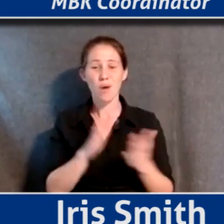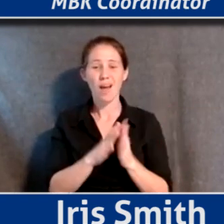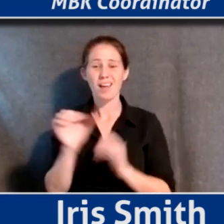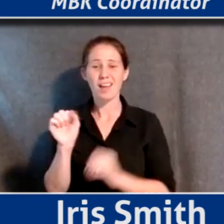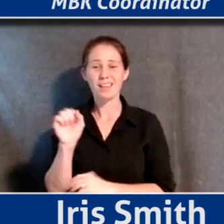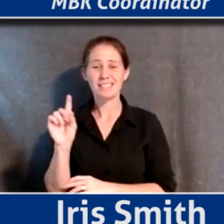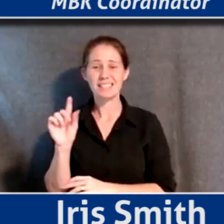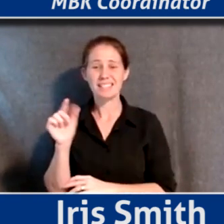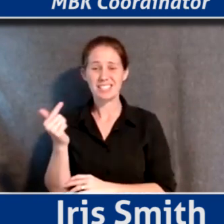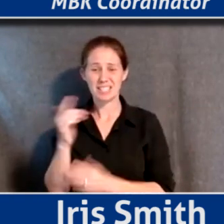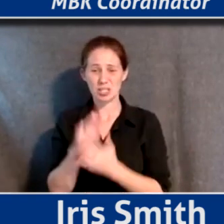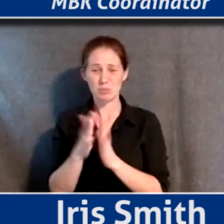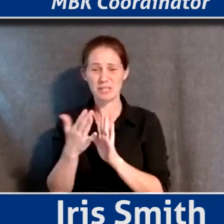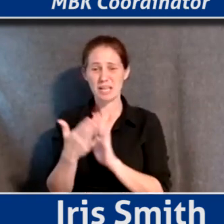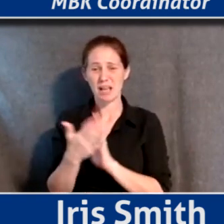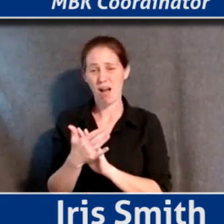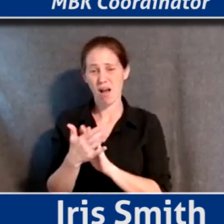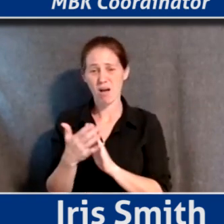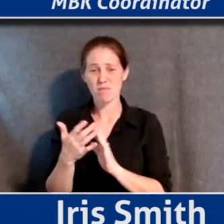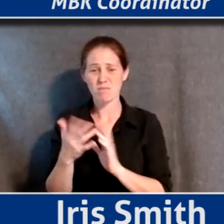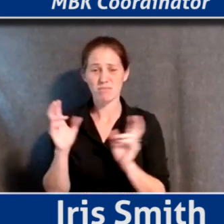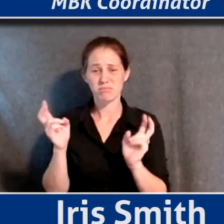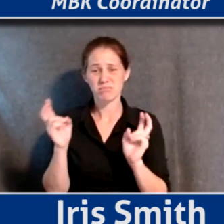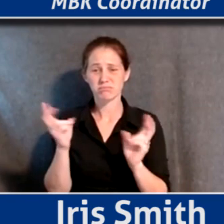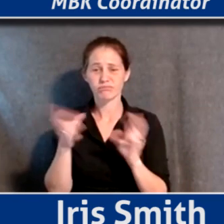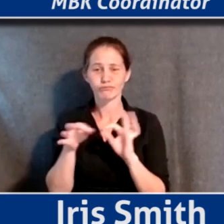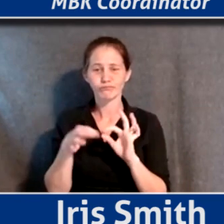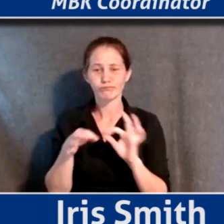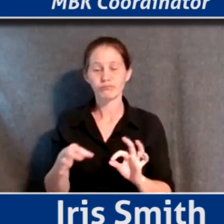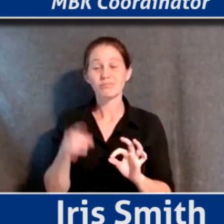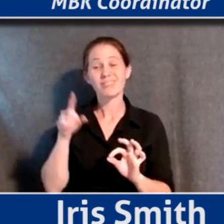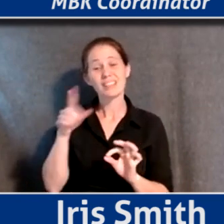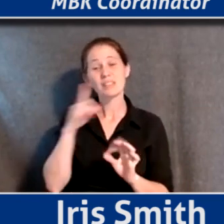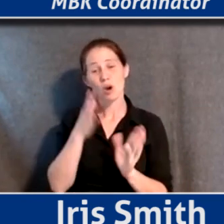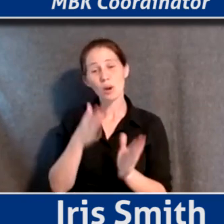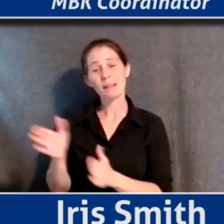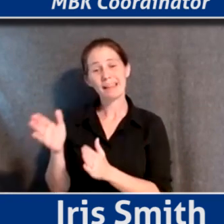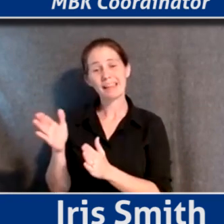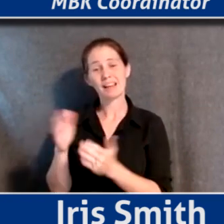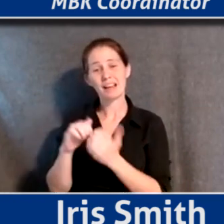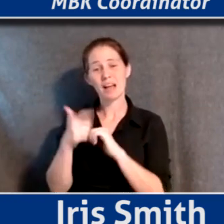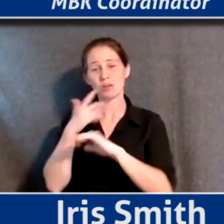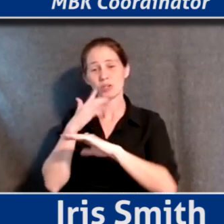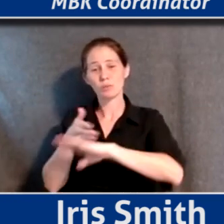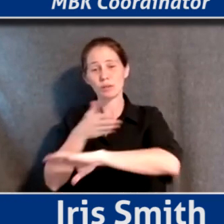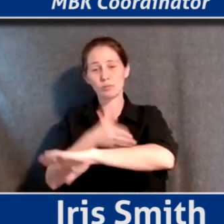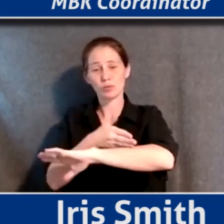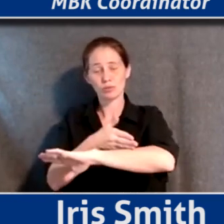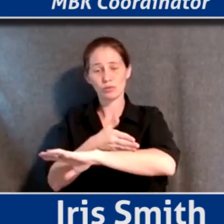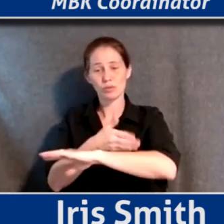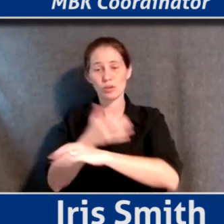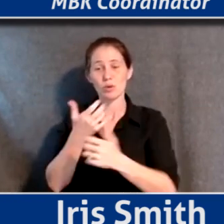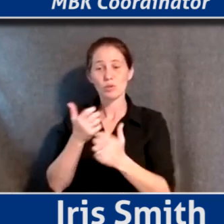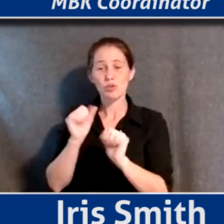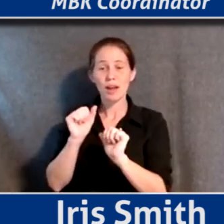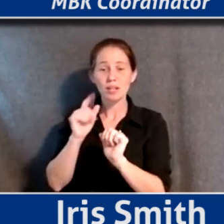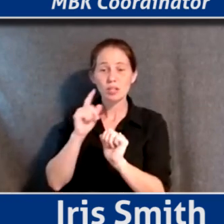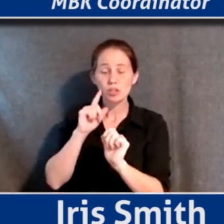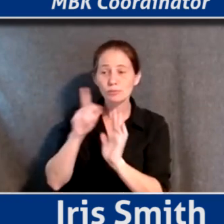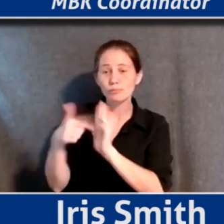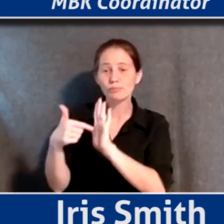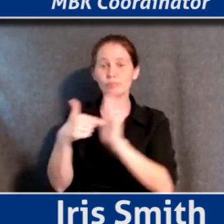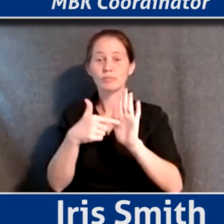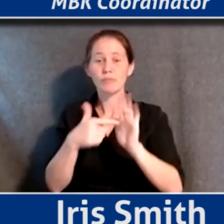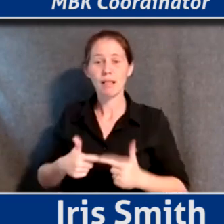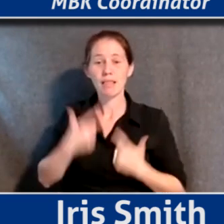that. But this is really what we're doing. This is our plan to make things better. That we're constantly elevating lived experience. We are getting feedback from